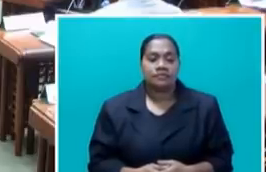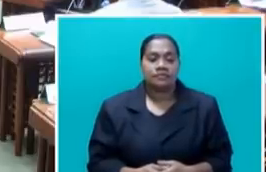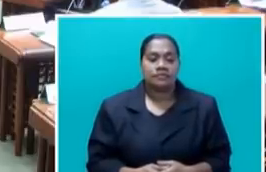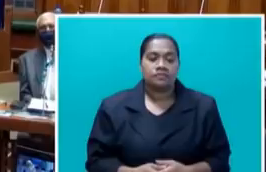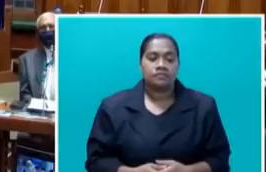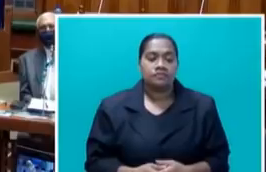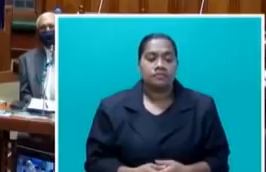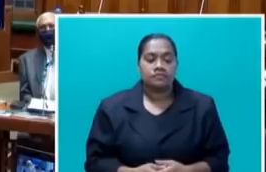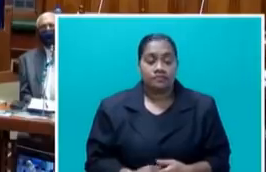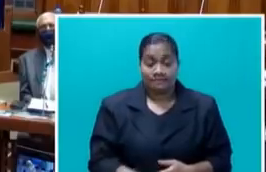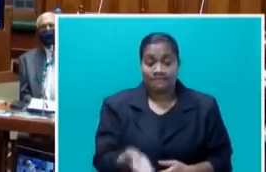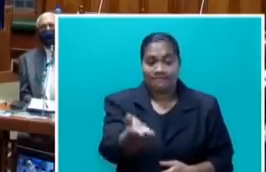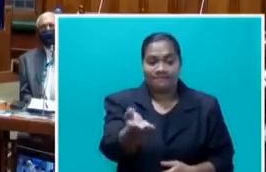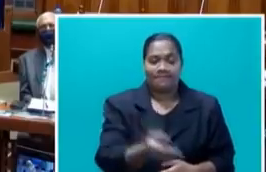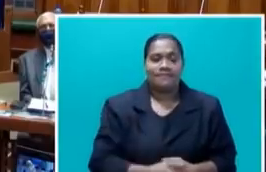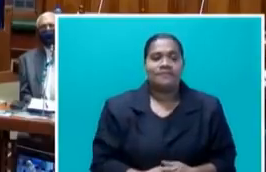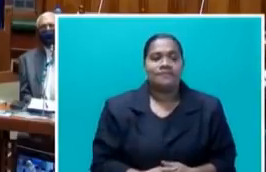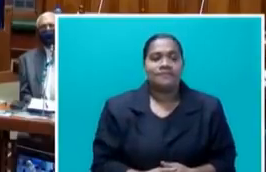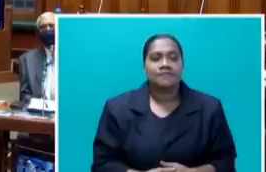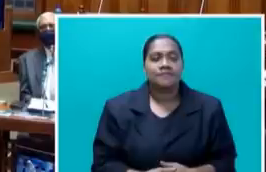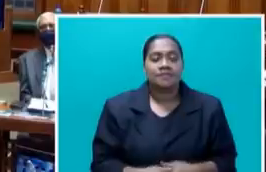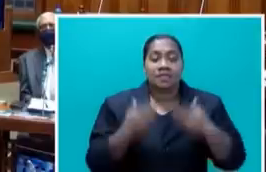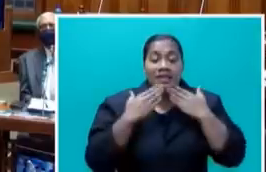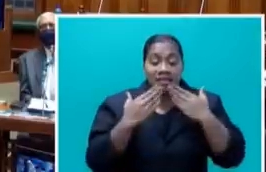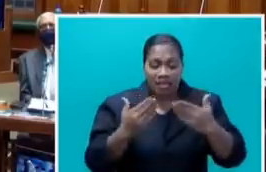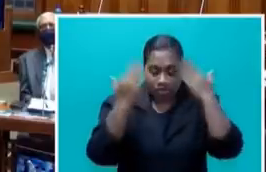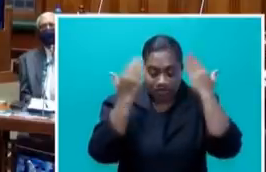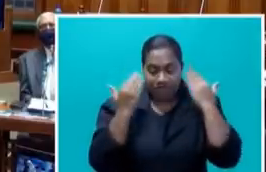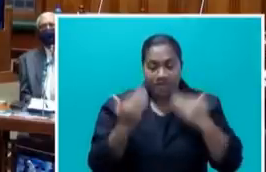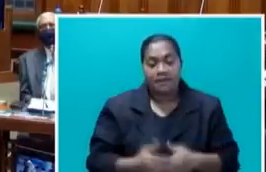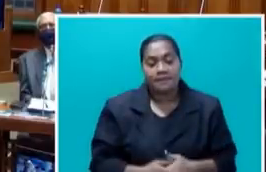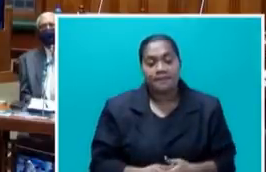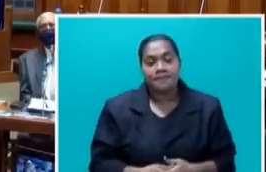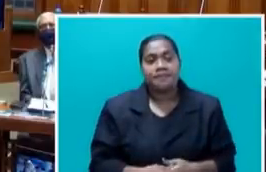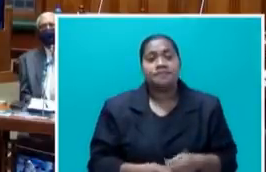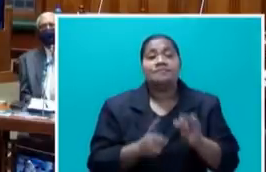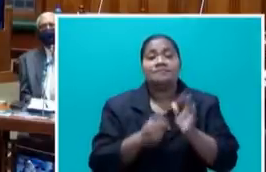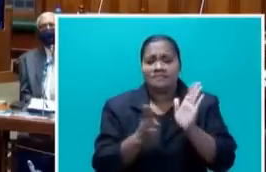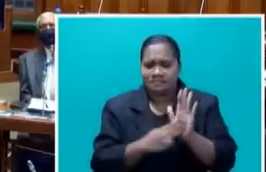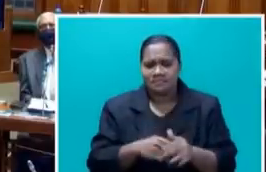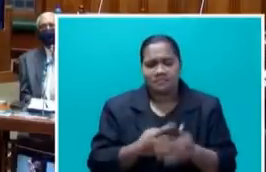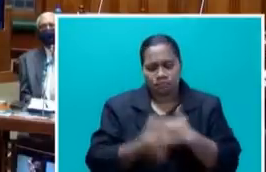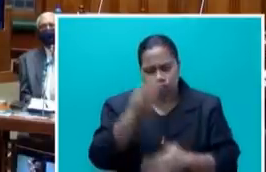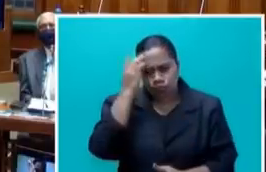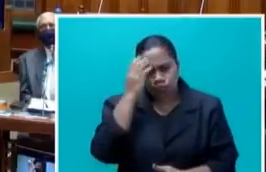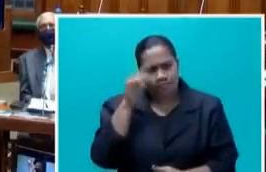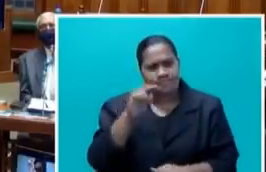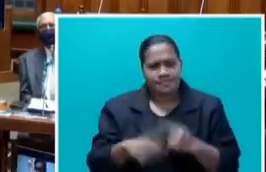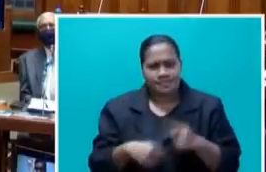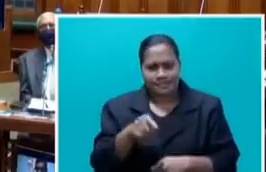You have the floor. Yeah. Thank you, Mr Speaker. Prime Minister was wondering to unnecessary